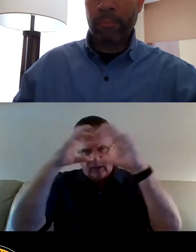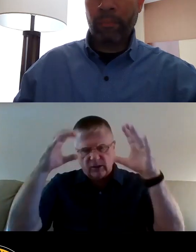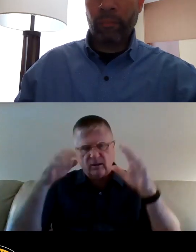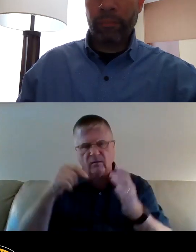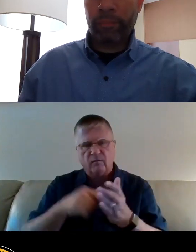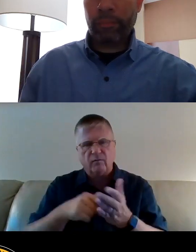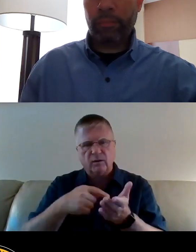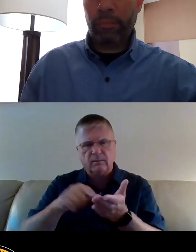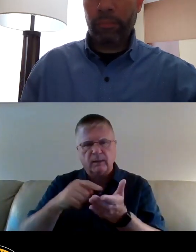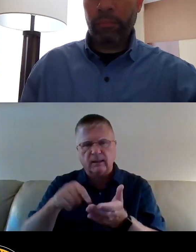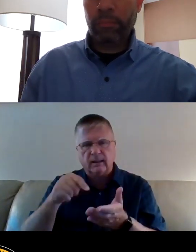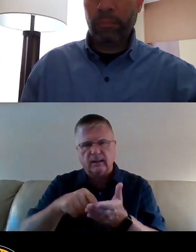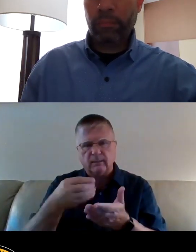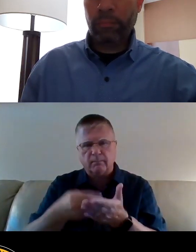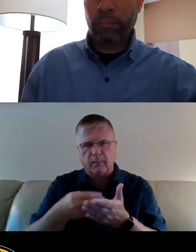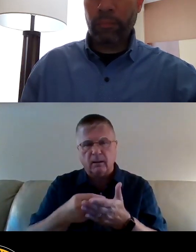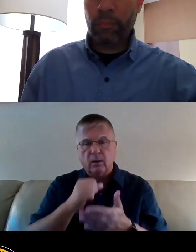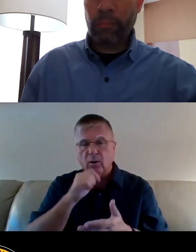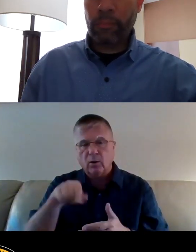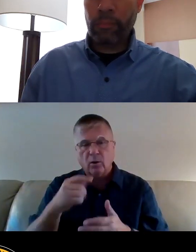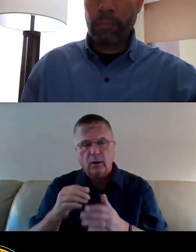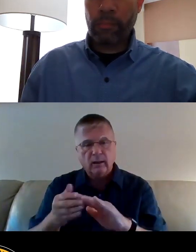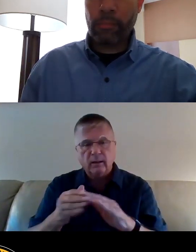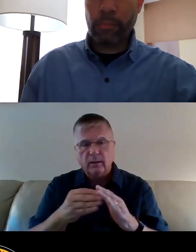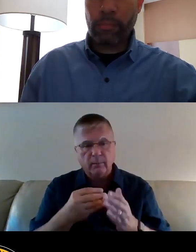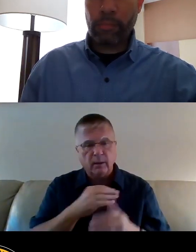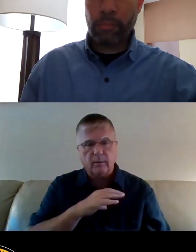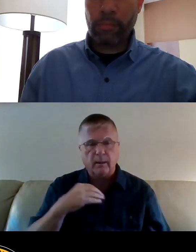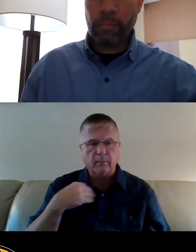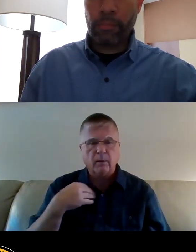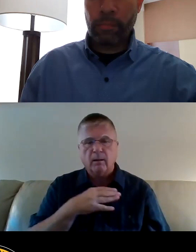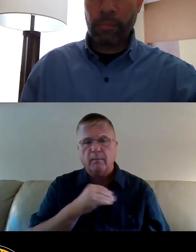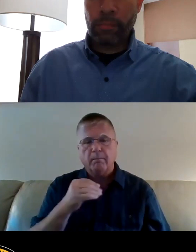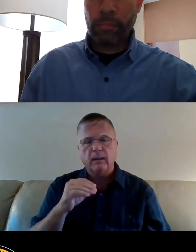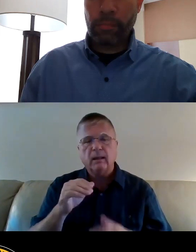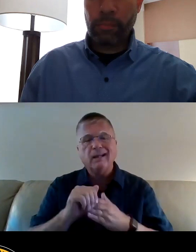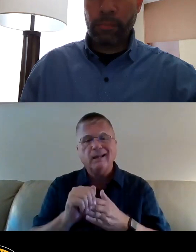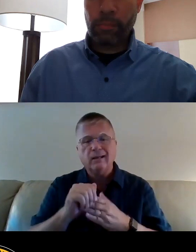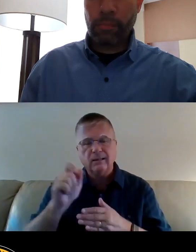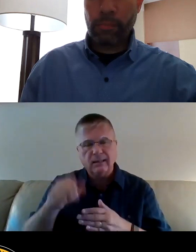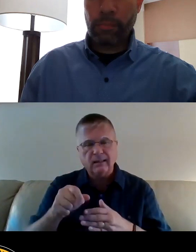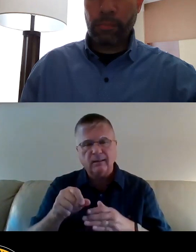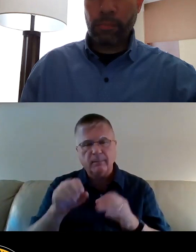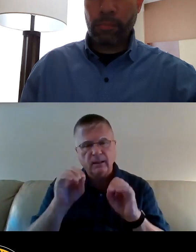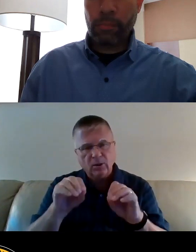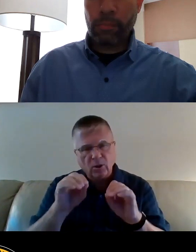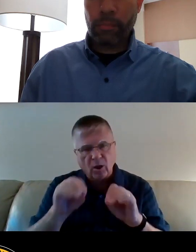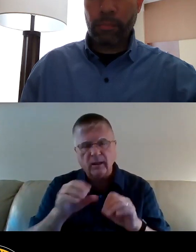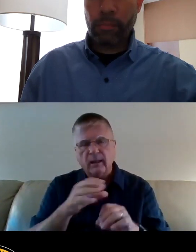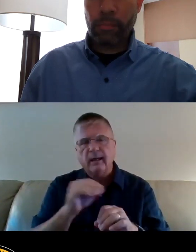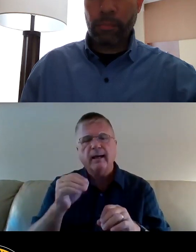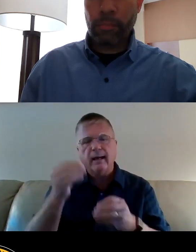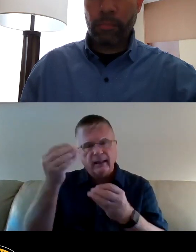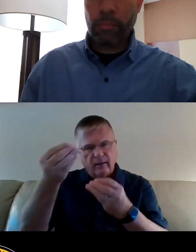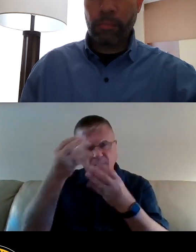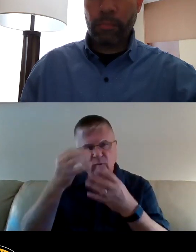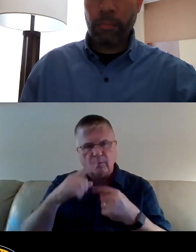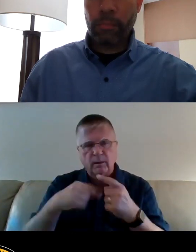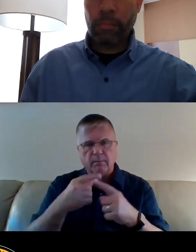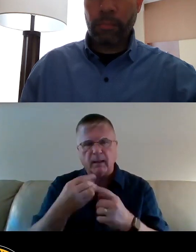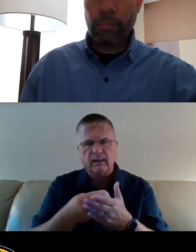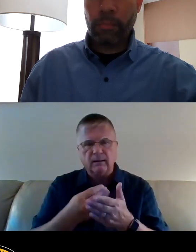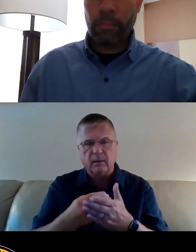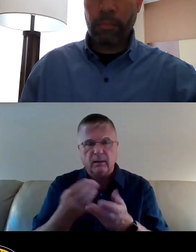Not only community members but community leaders have not been educated nor informed around these funds to even